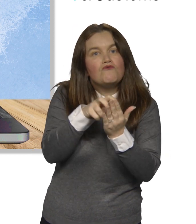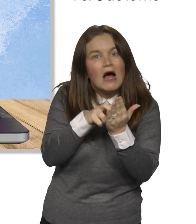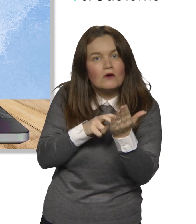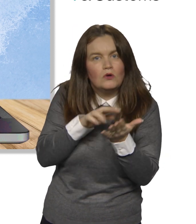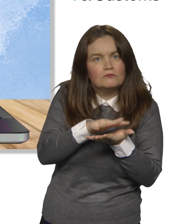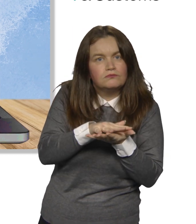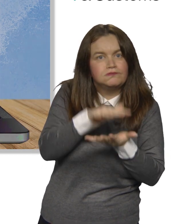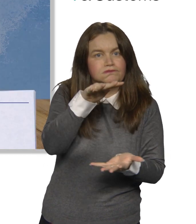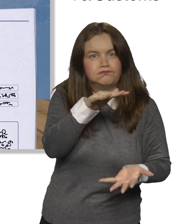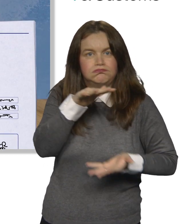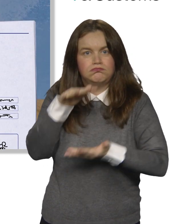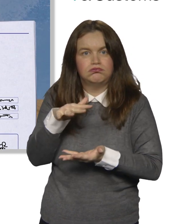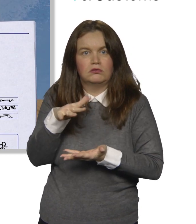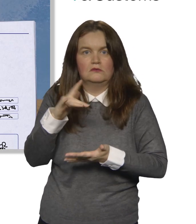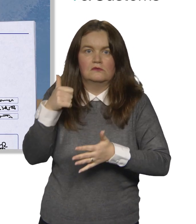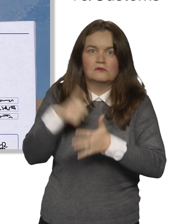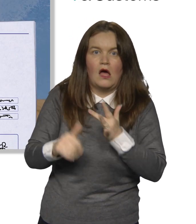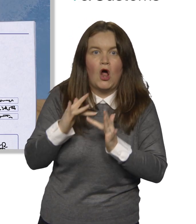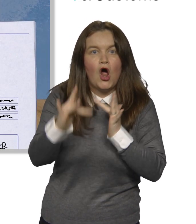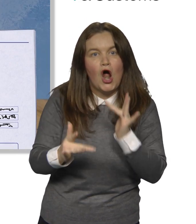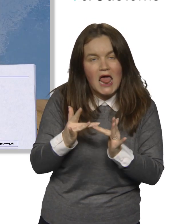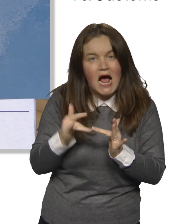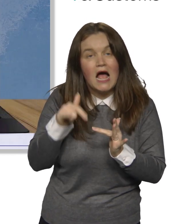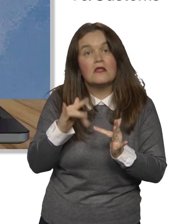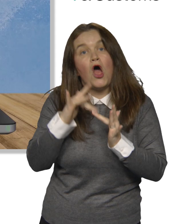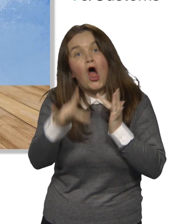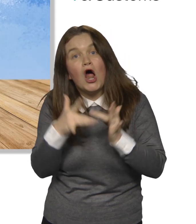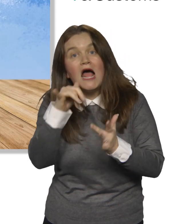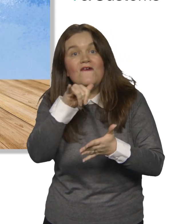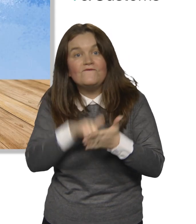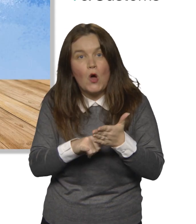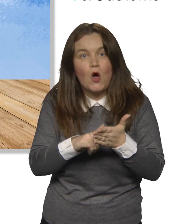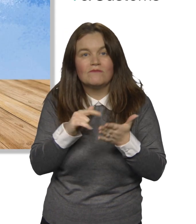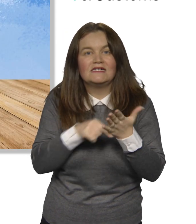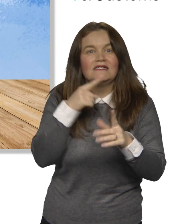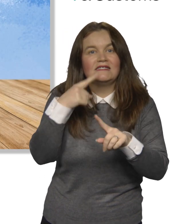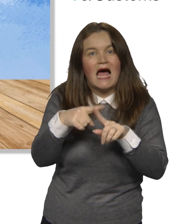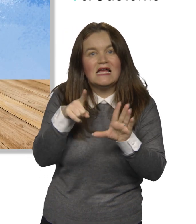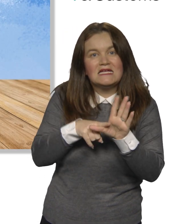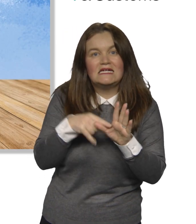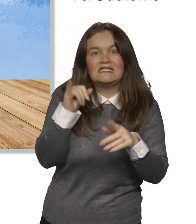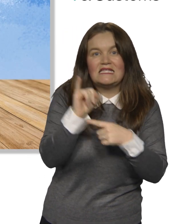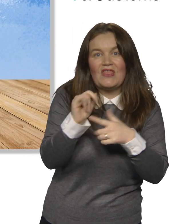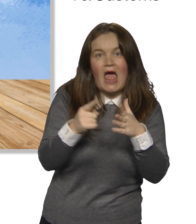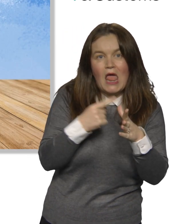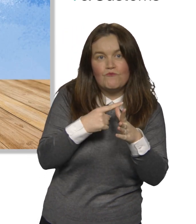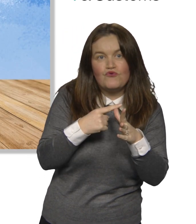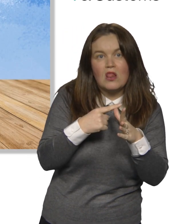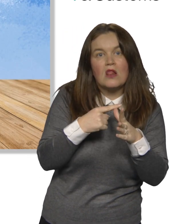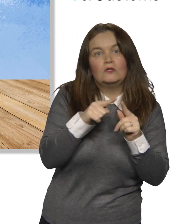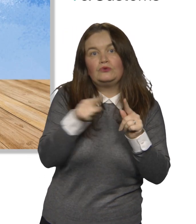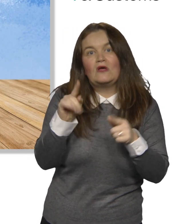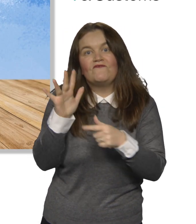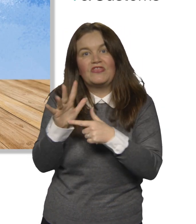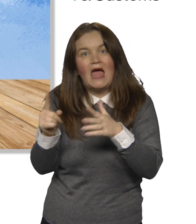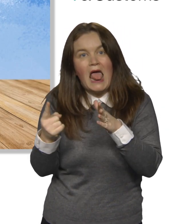get all your records together before you start. The online form which covers the tax years 6 April one year to 5 April the next will